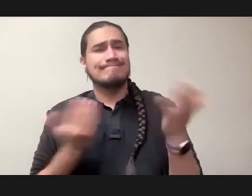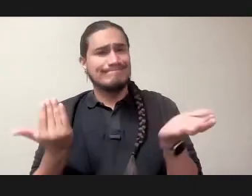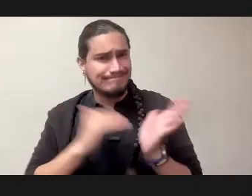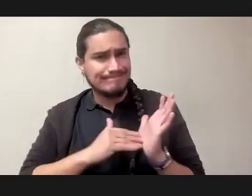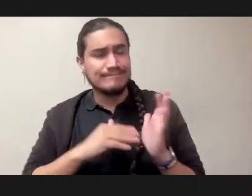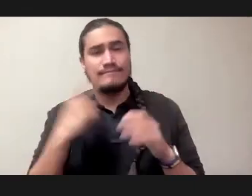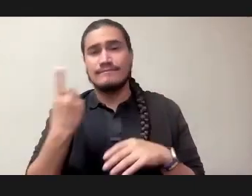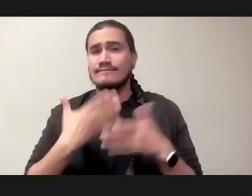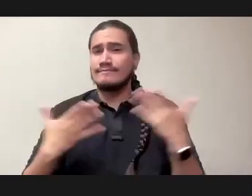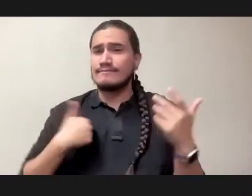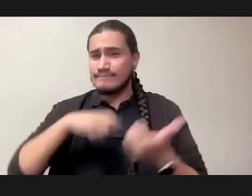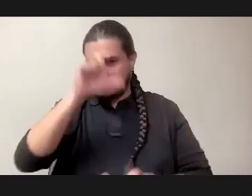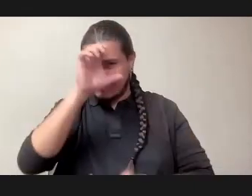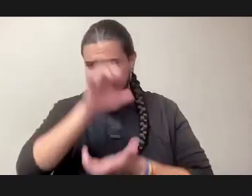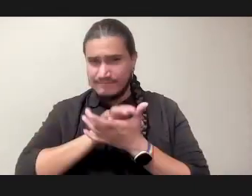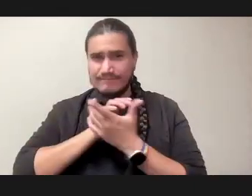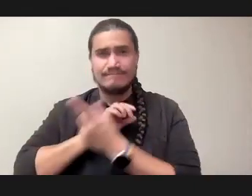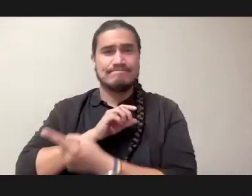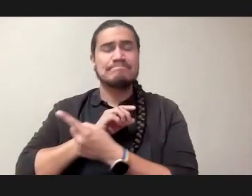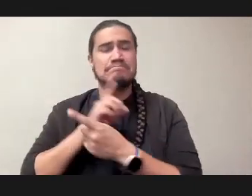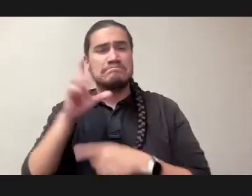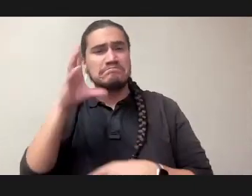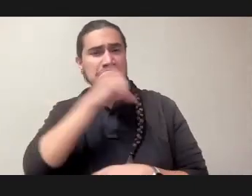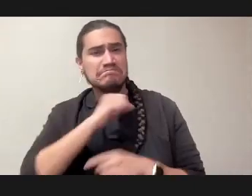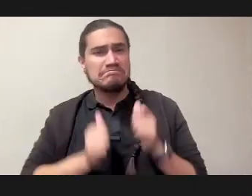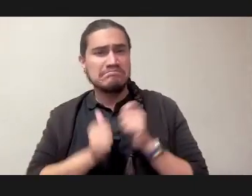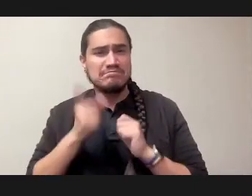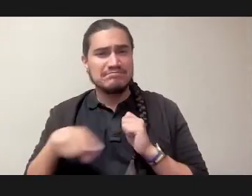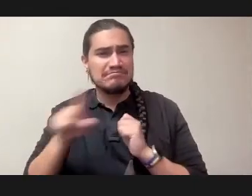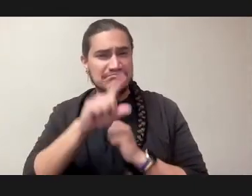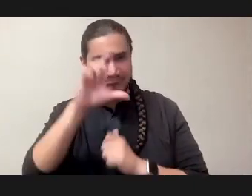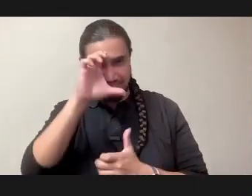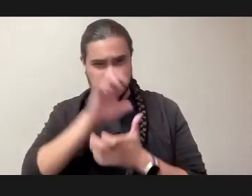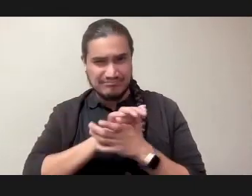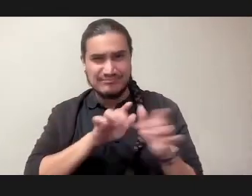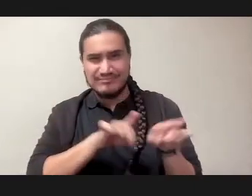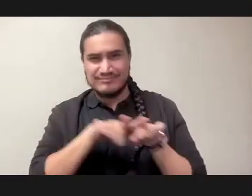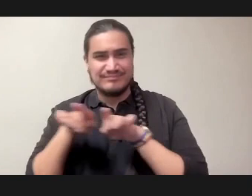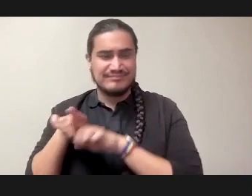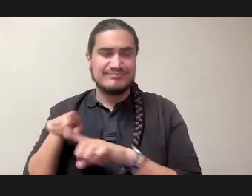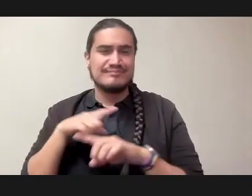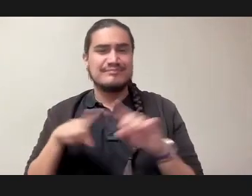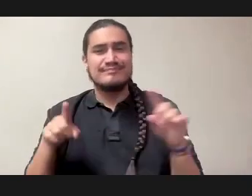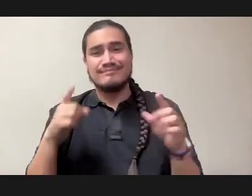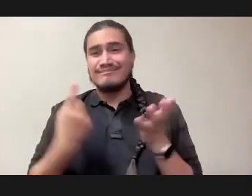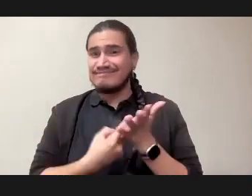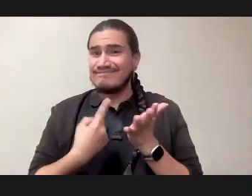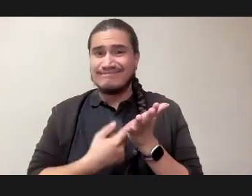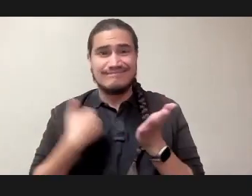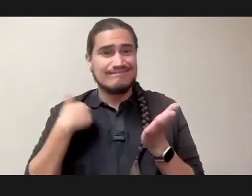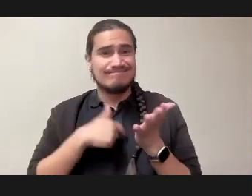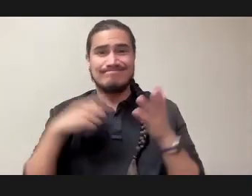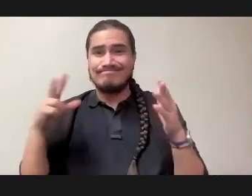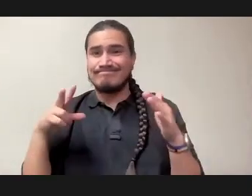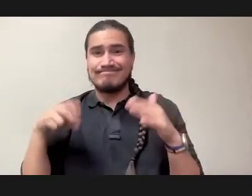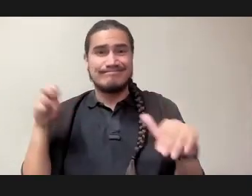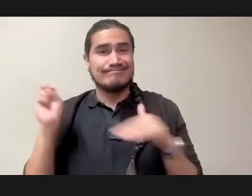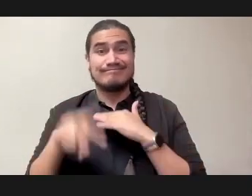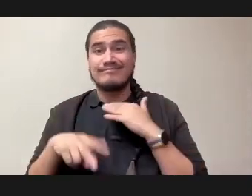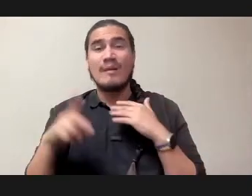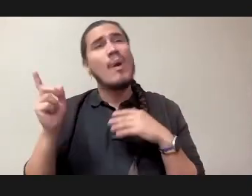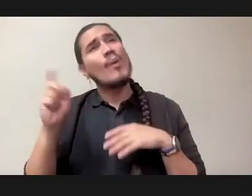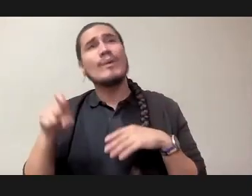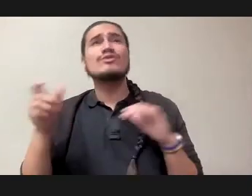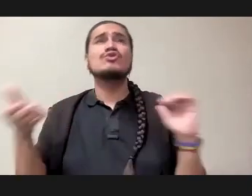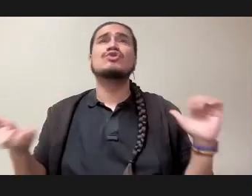something I believe in, and I'm assuming most of you all believe in that too, but often we might jump the gun and just say, you we should be in solidarity.